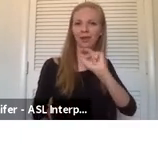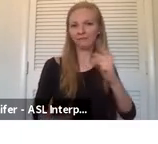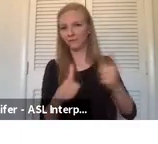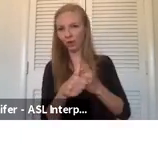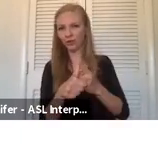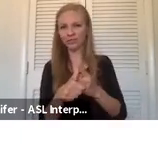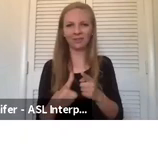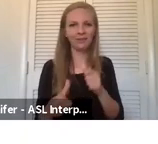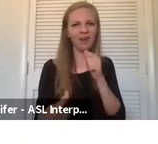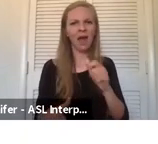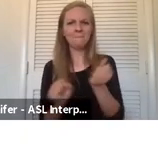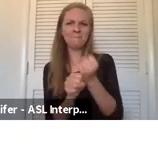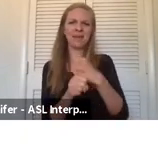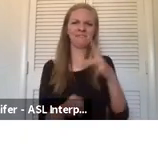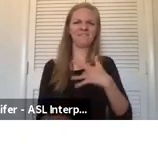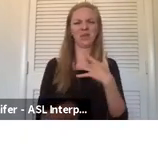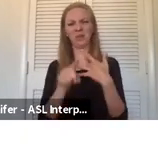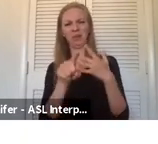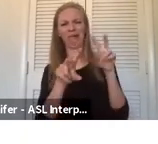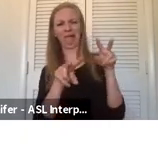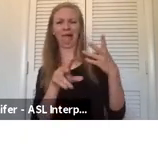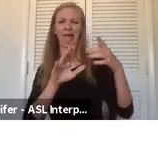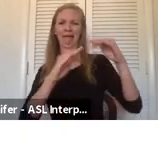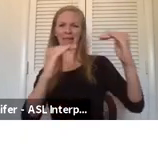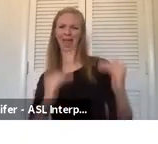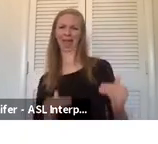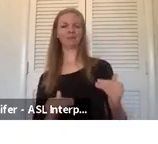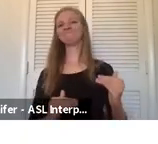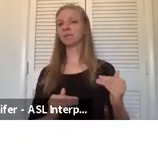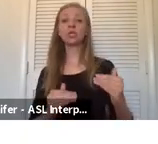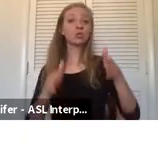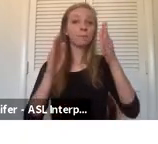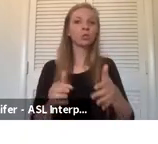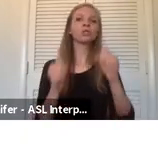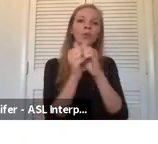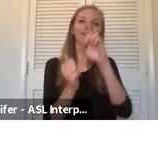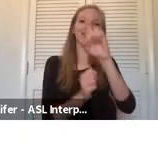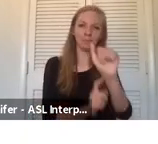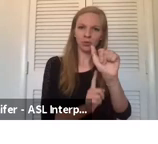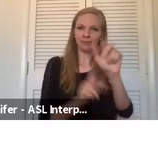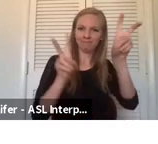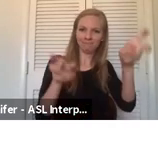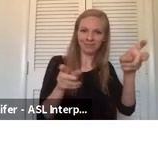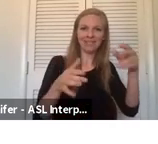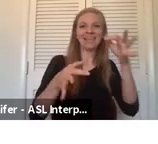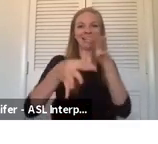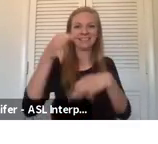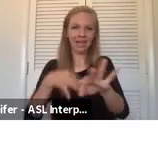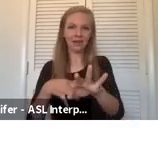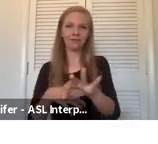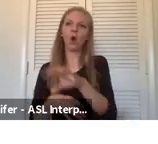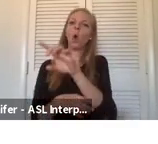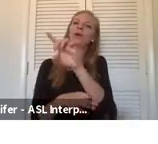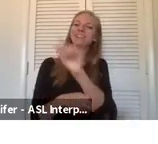feel like they're a medical condition. You know, so you would say like a person with a disability instead of that disabled